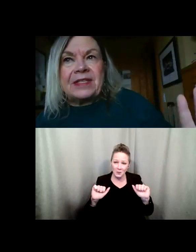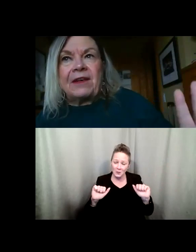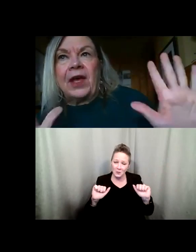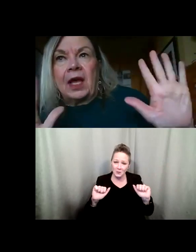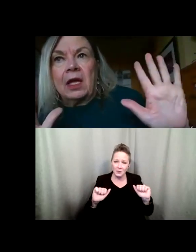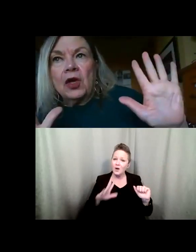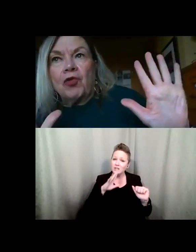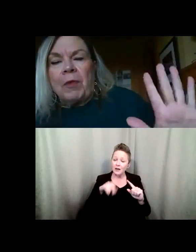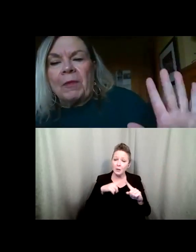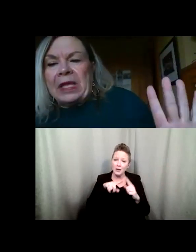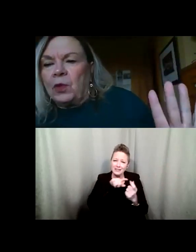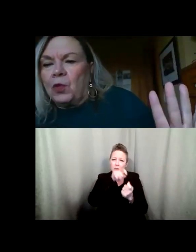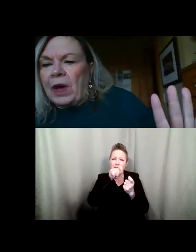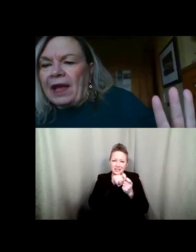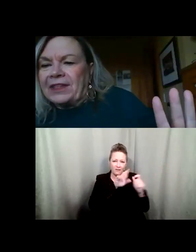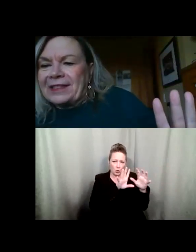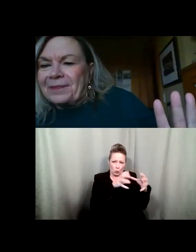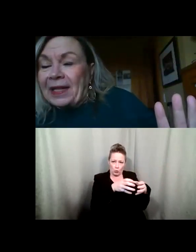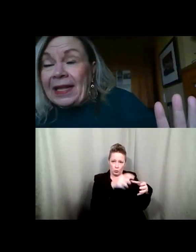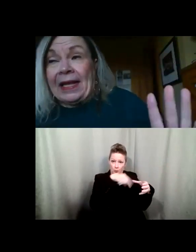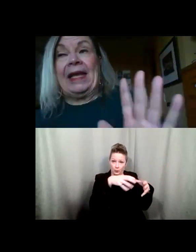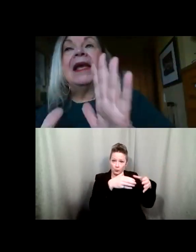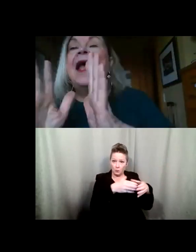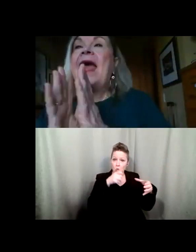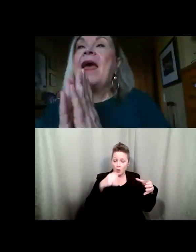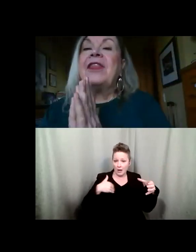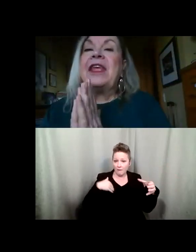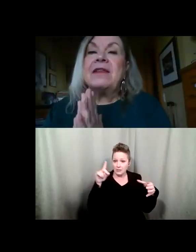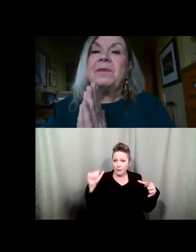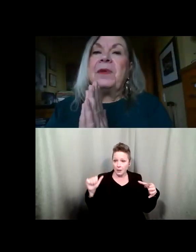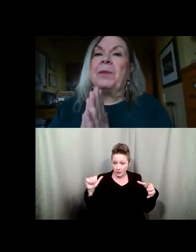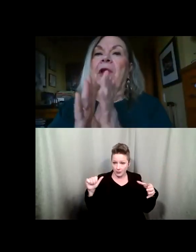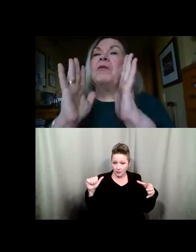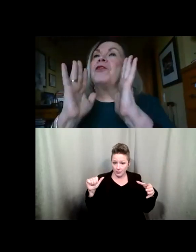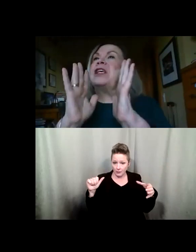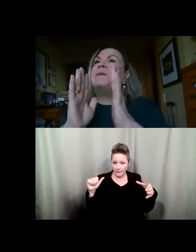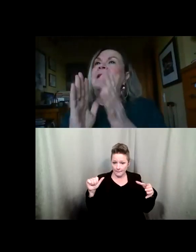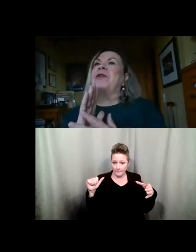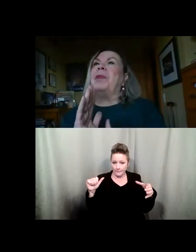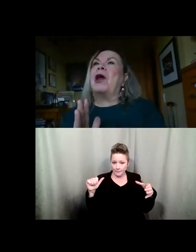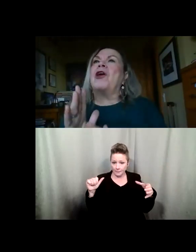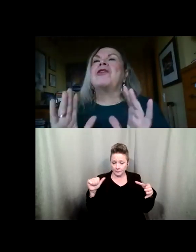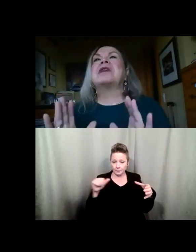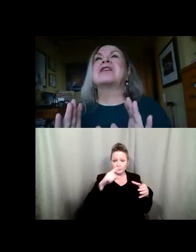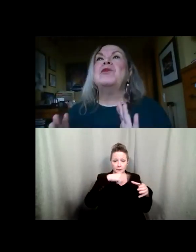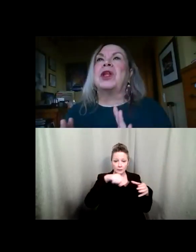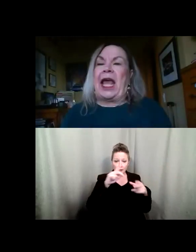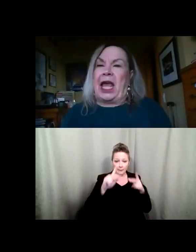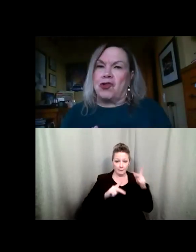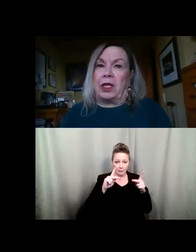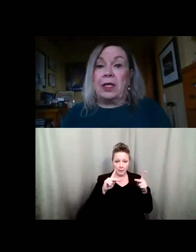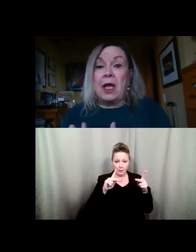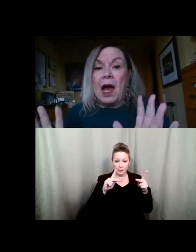specific group of people who have disability and these people for these people the barrier is